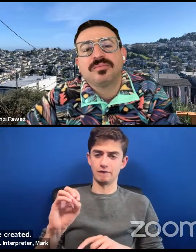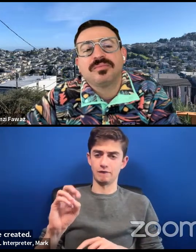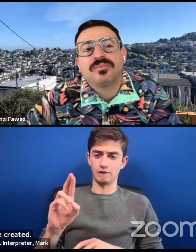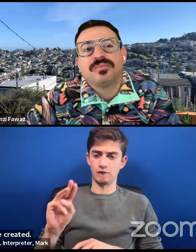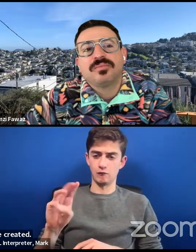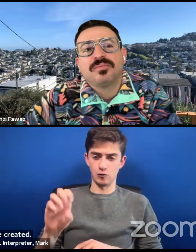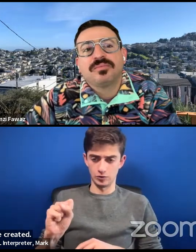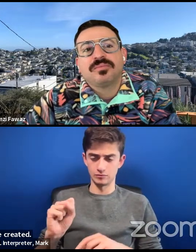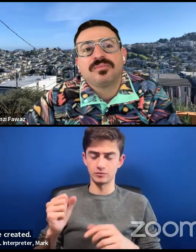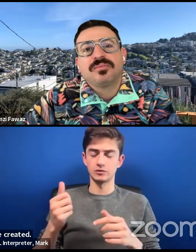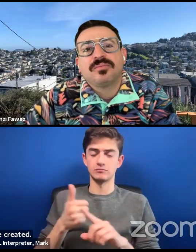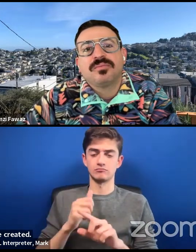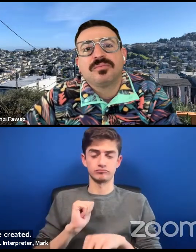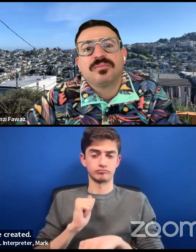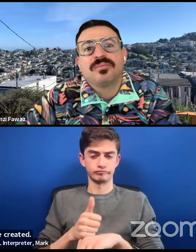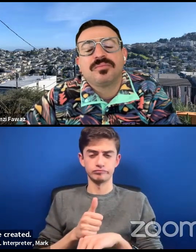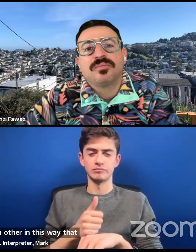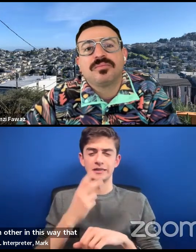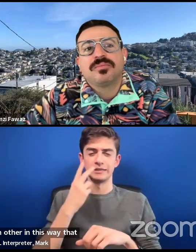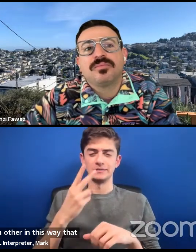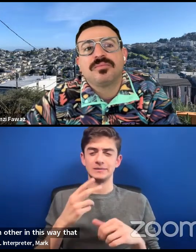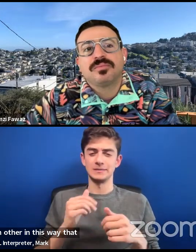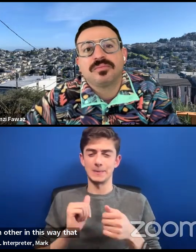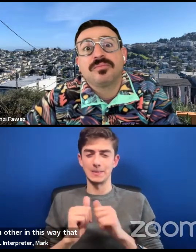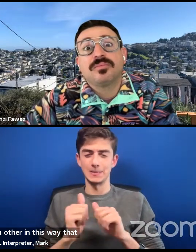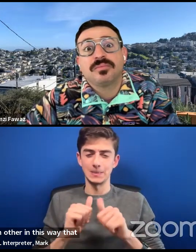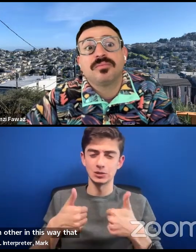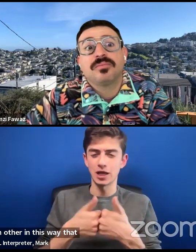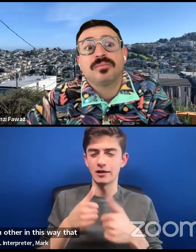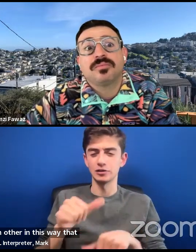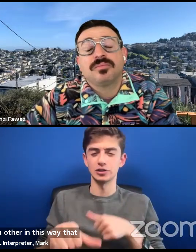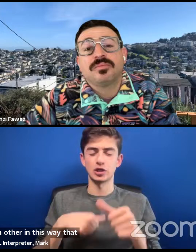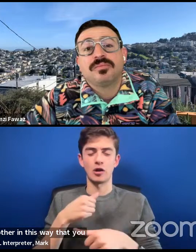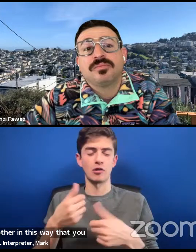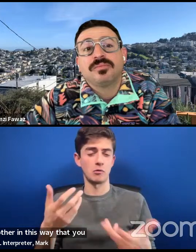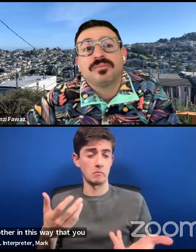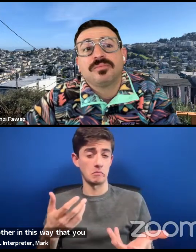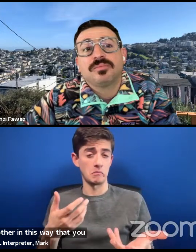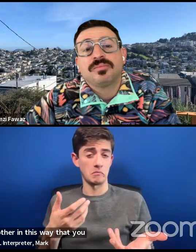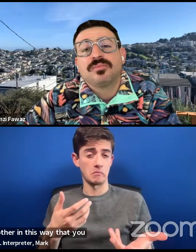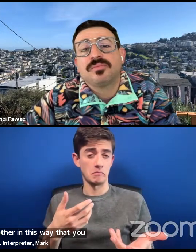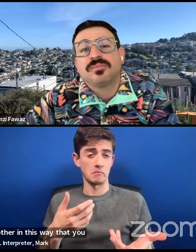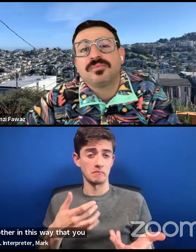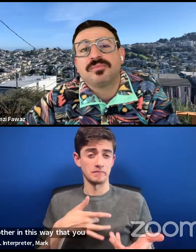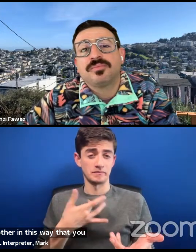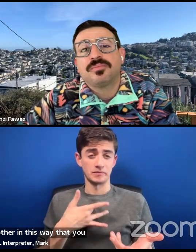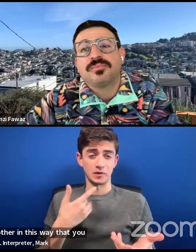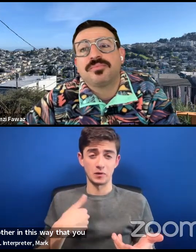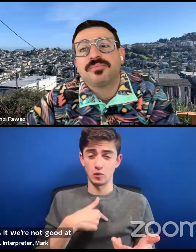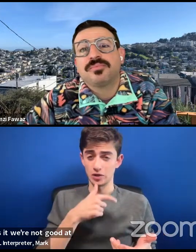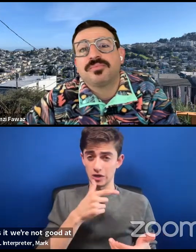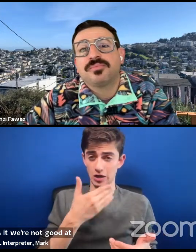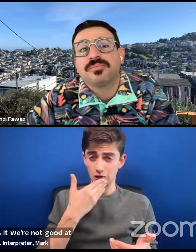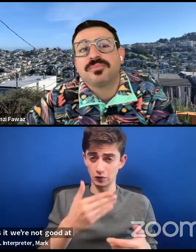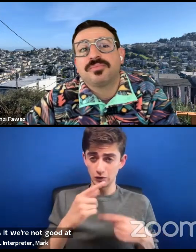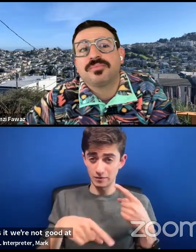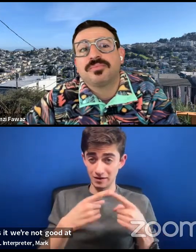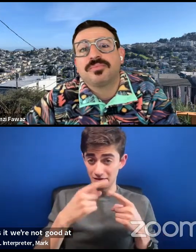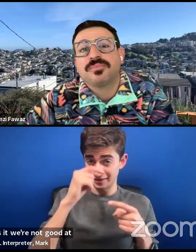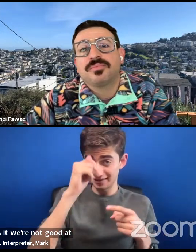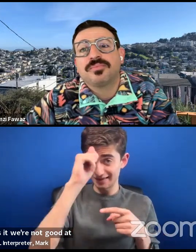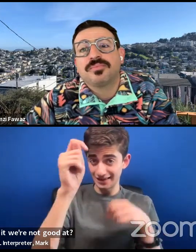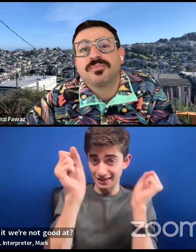contest each other in this way that you find really productive? Is it we're not good at theorizing contradiction